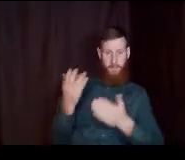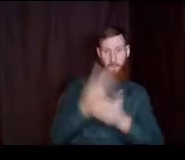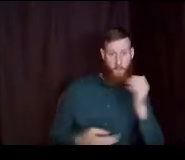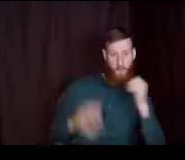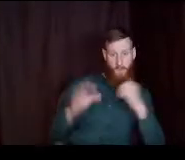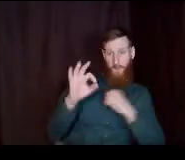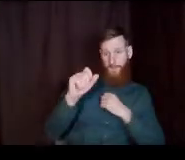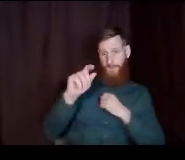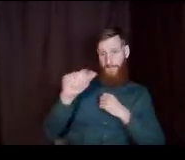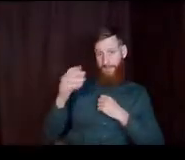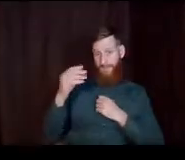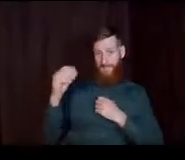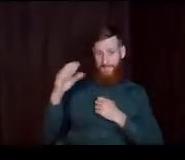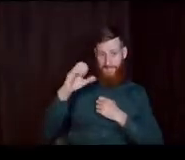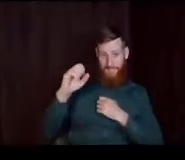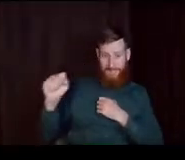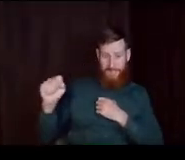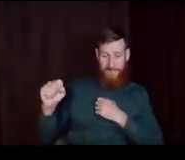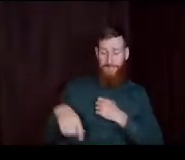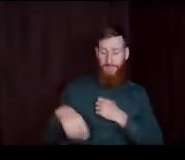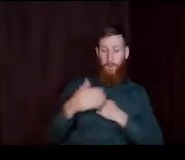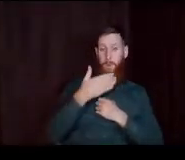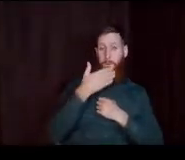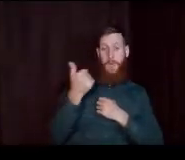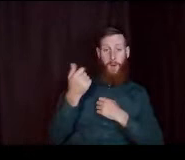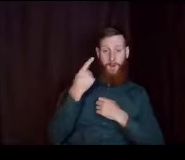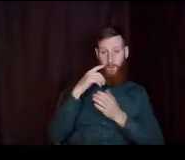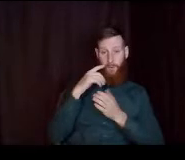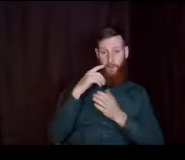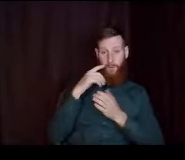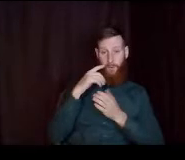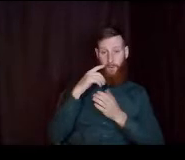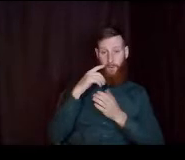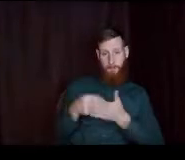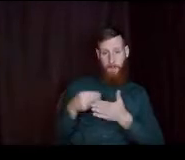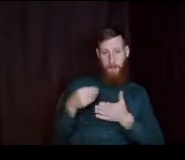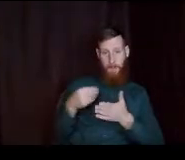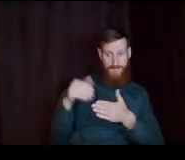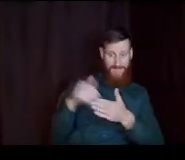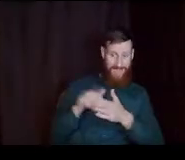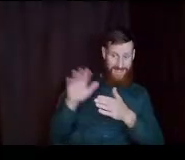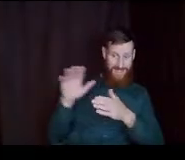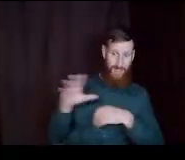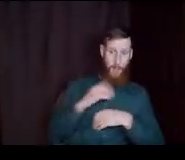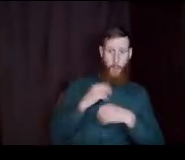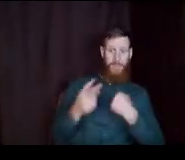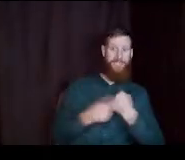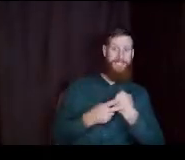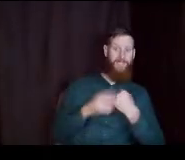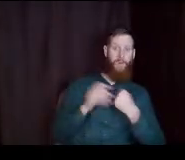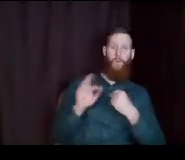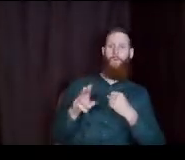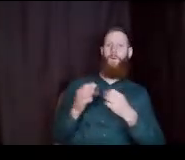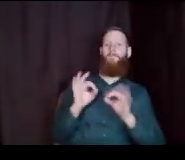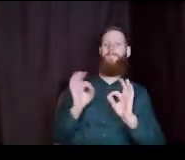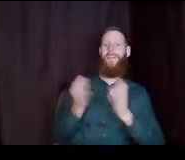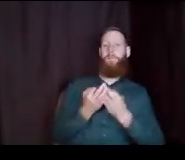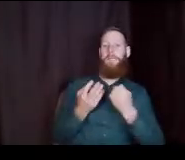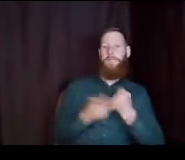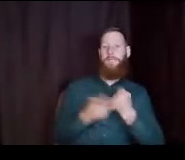CSS? to certain schools? is it better for students to have money. in their own savings account? in a family savings account?